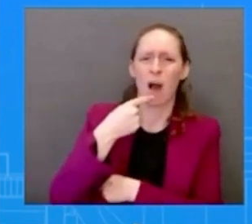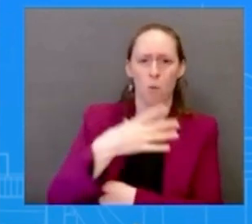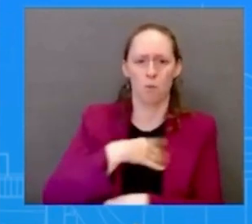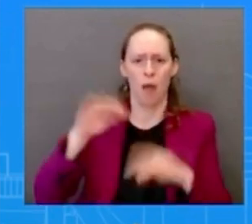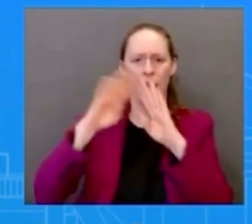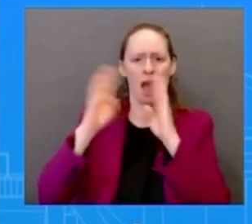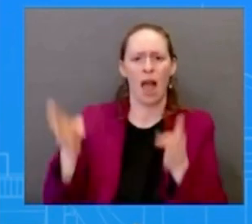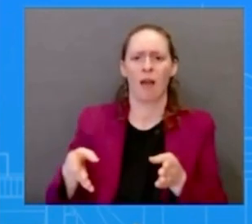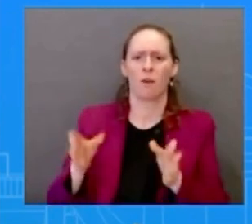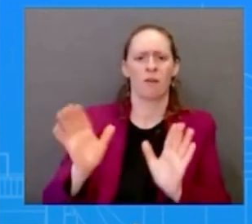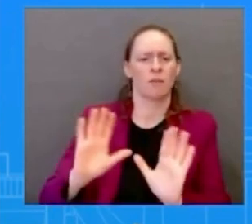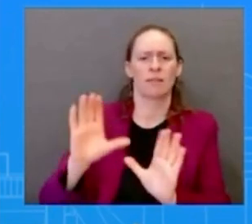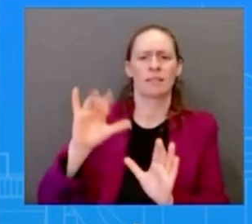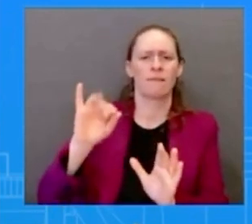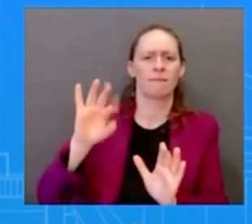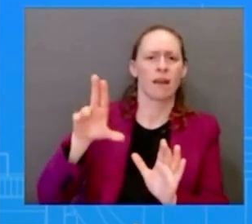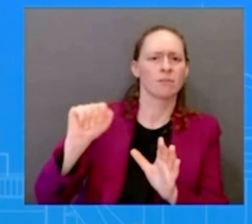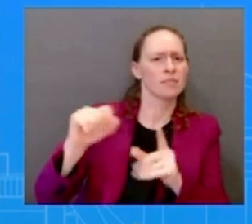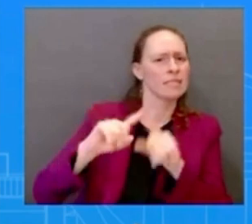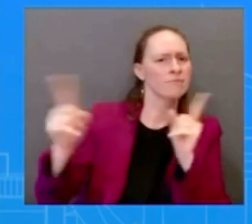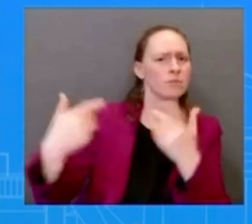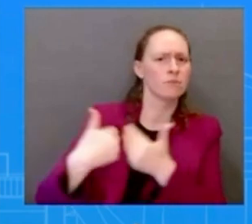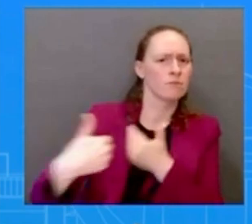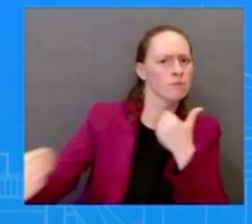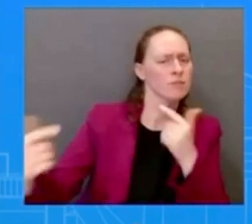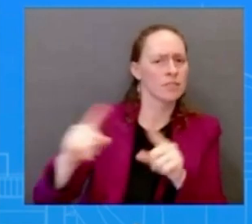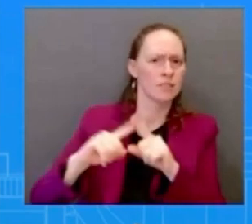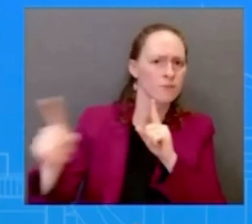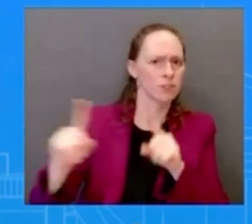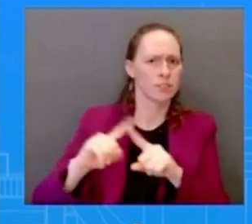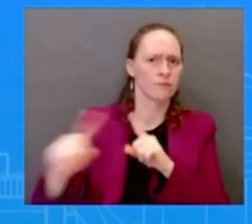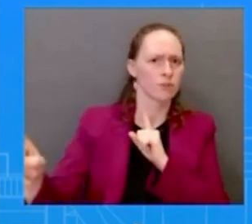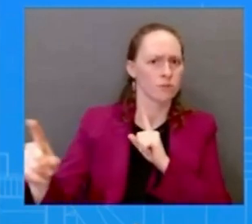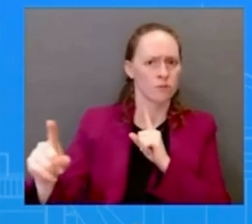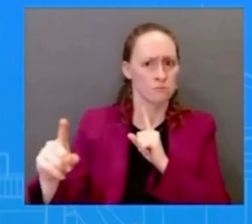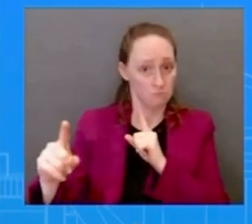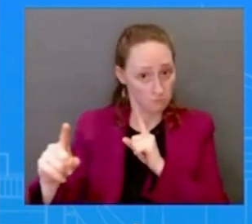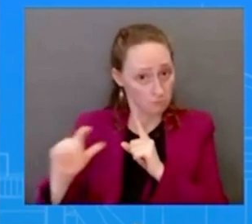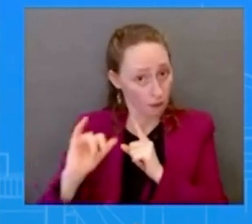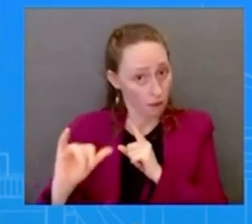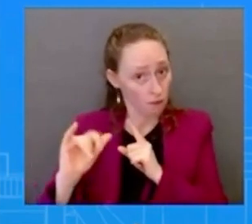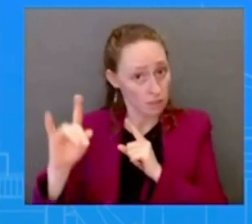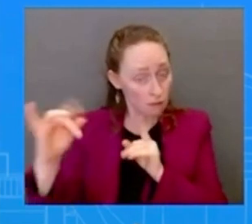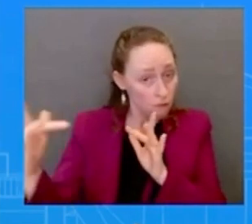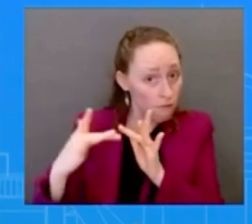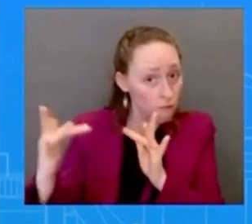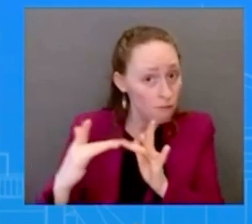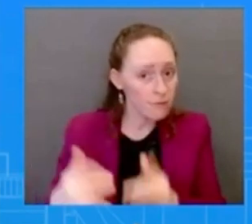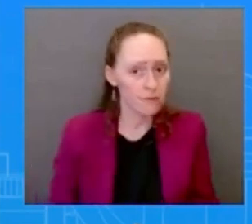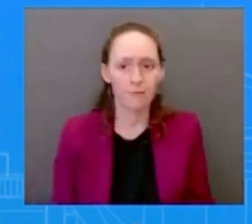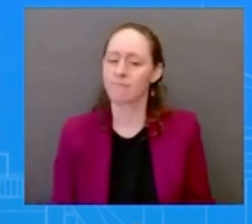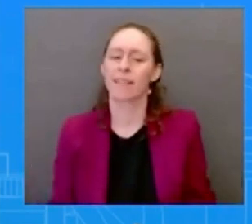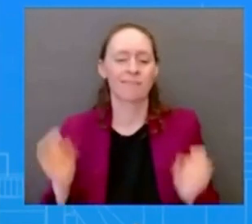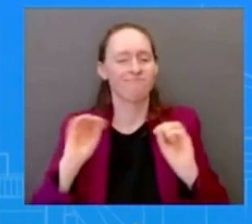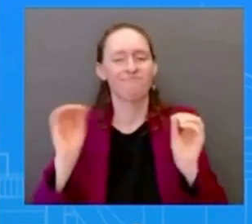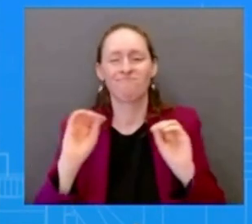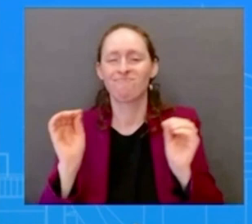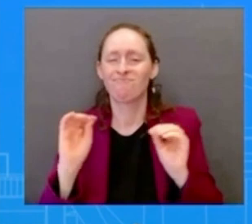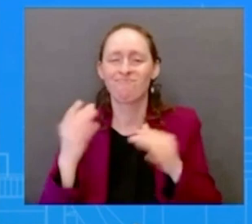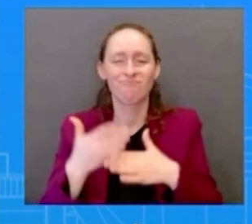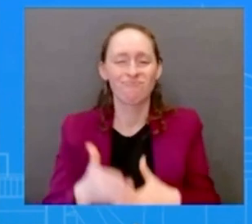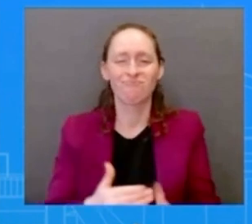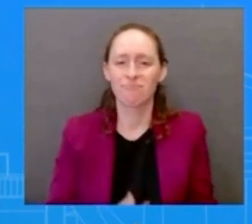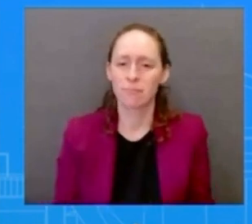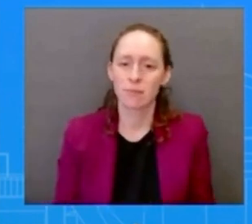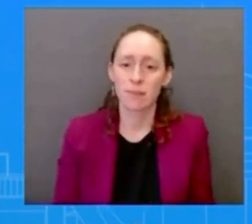the issue of tick tock i don't have any conversations to read out at this time i just don't have any i'm we this is a process that's done